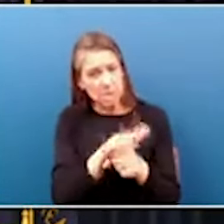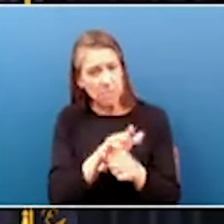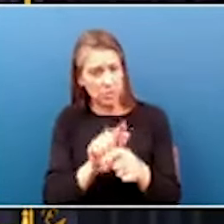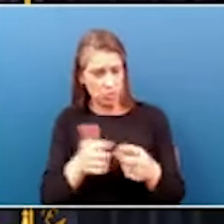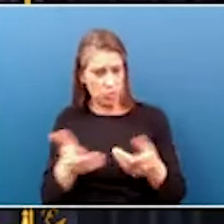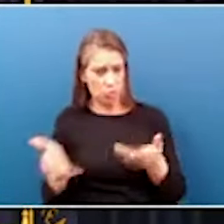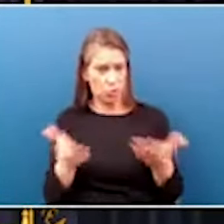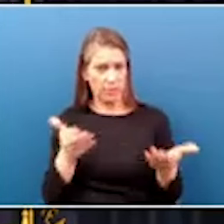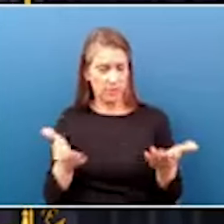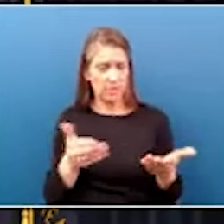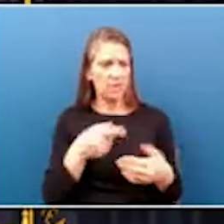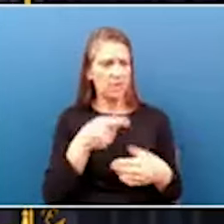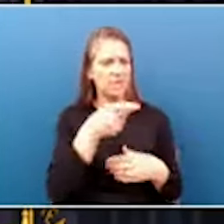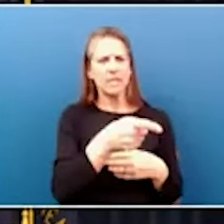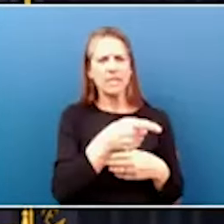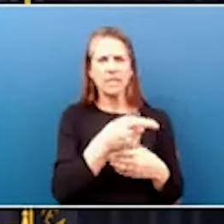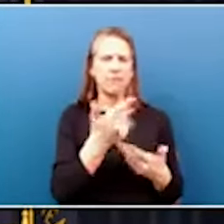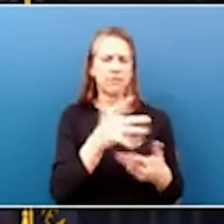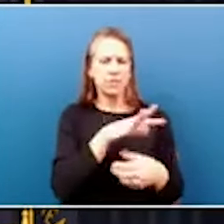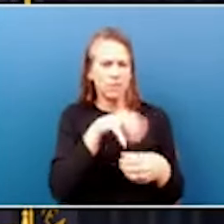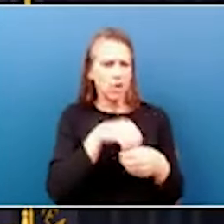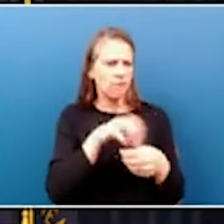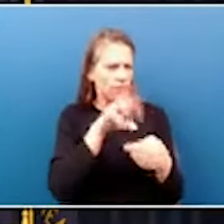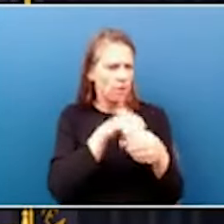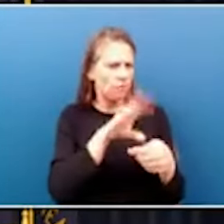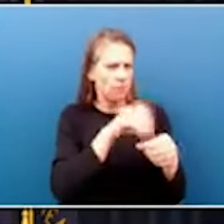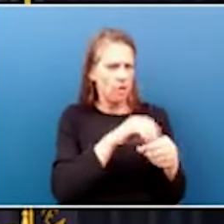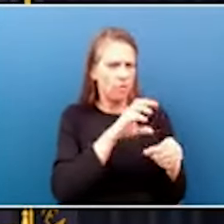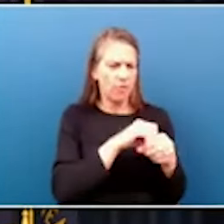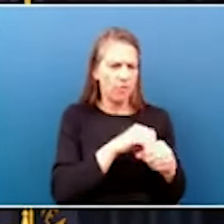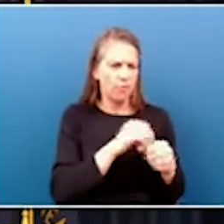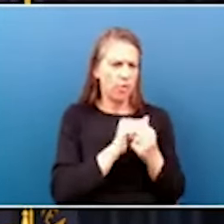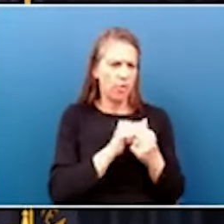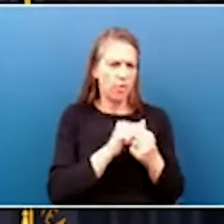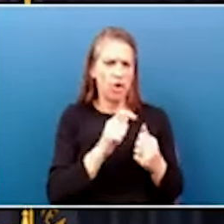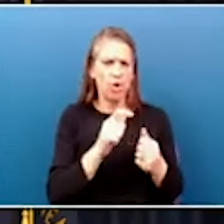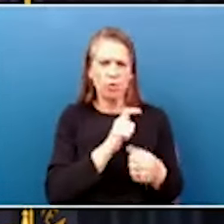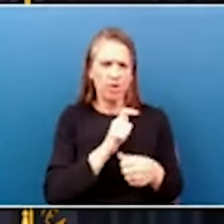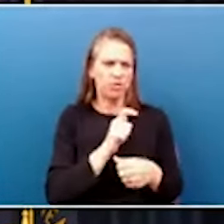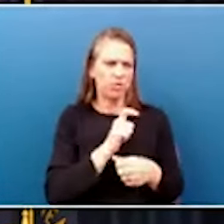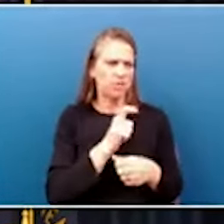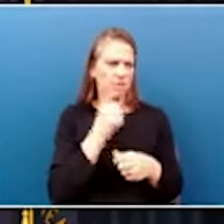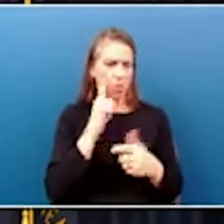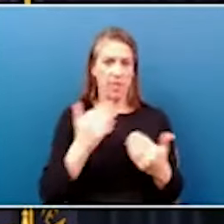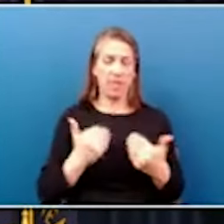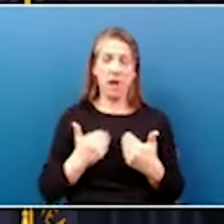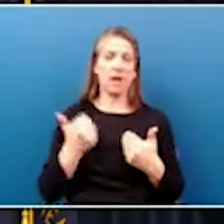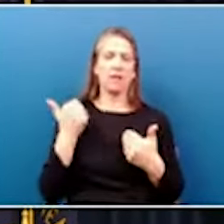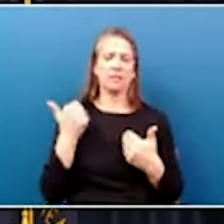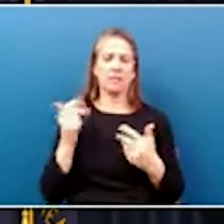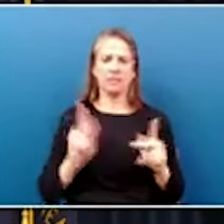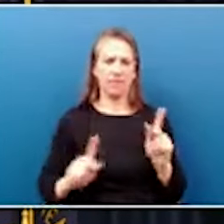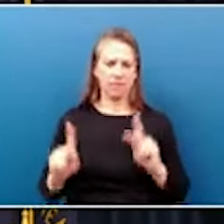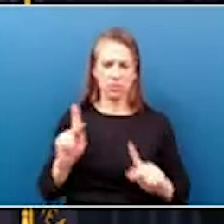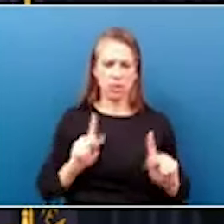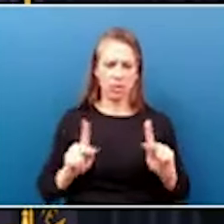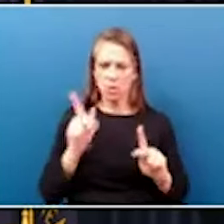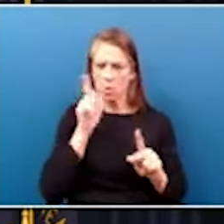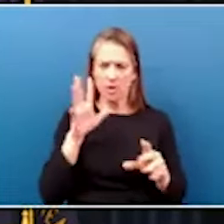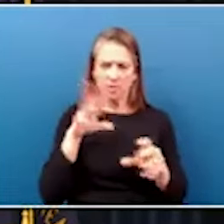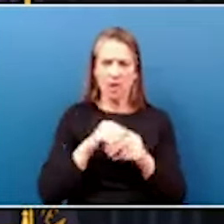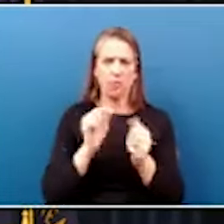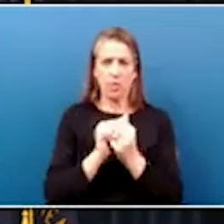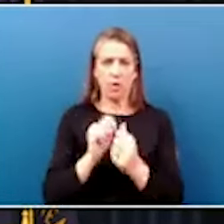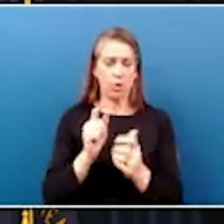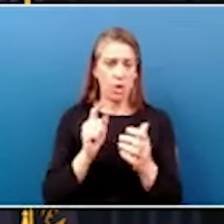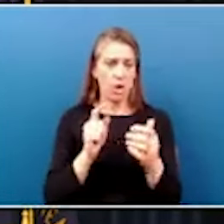programming that he had been involved in inside of corrections, especially for the youngest individuals coming into corrections. I